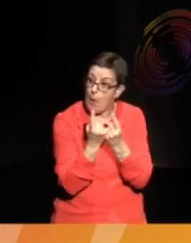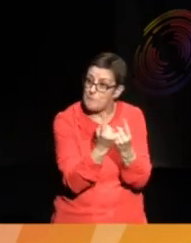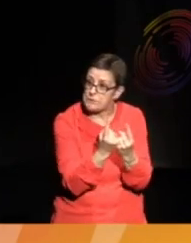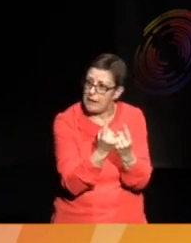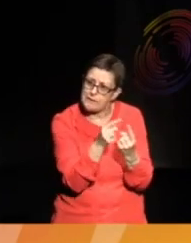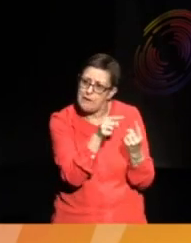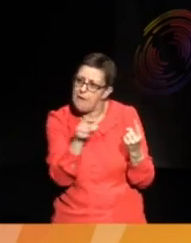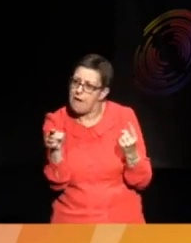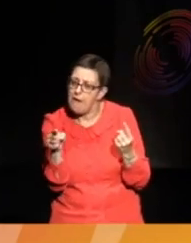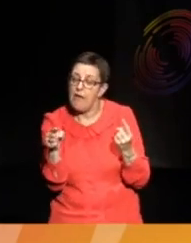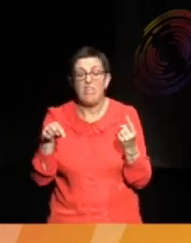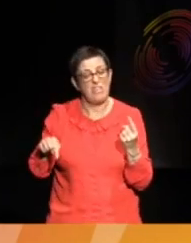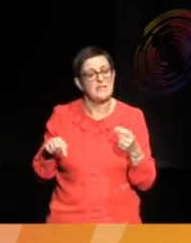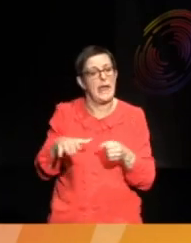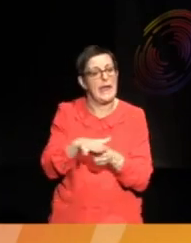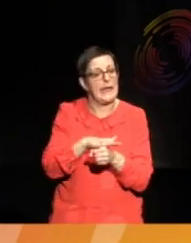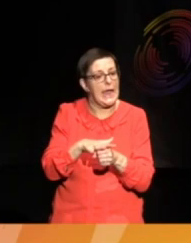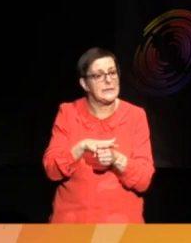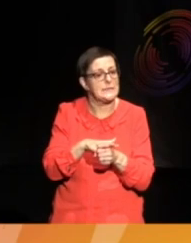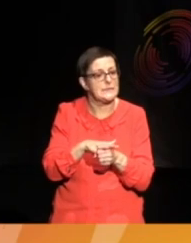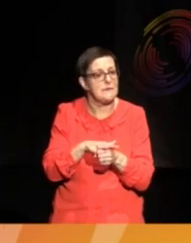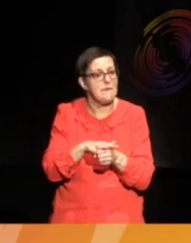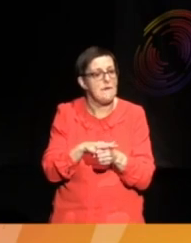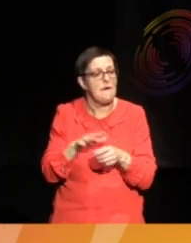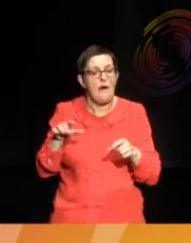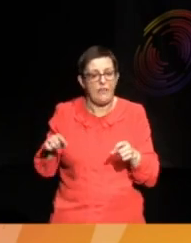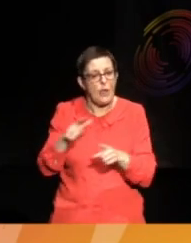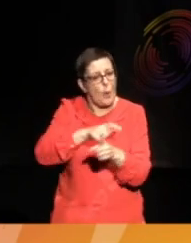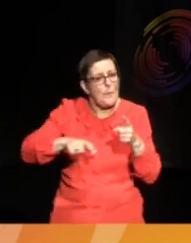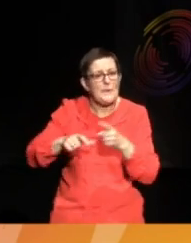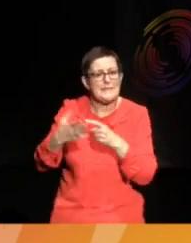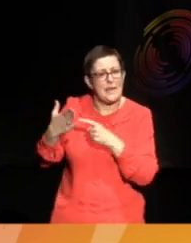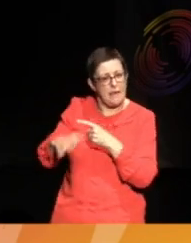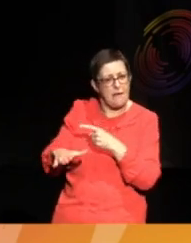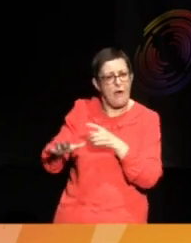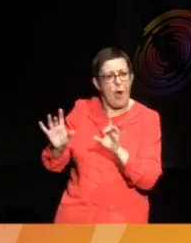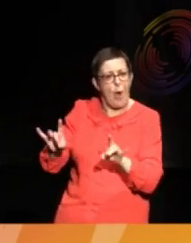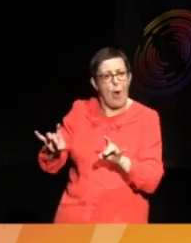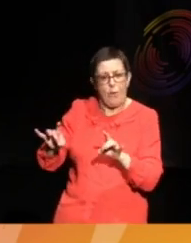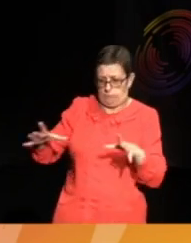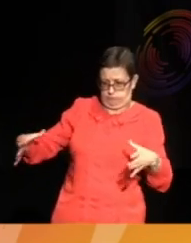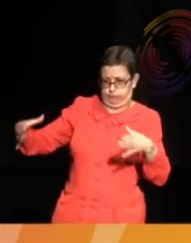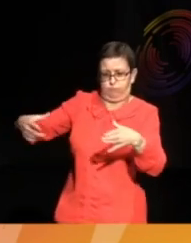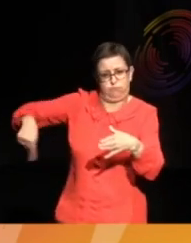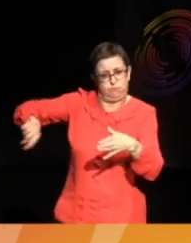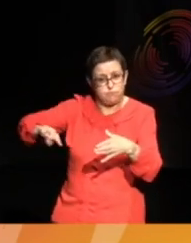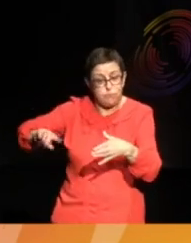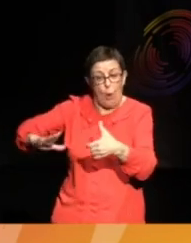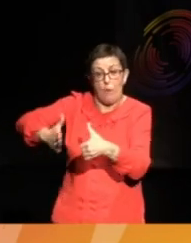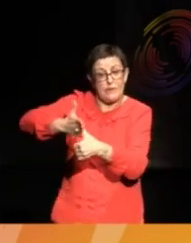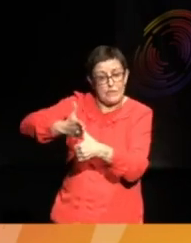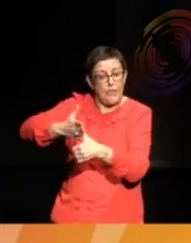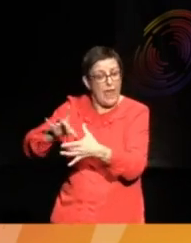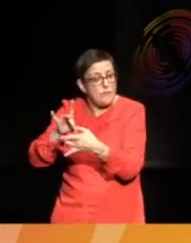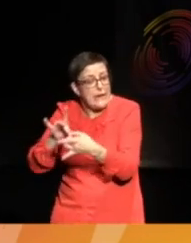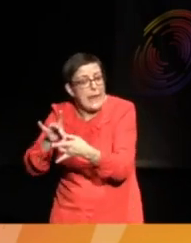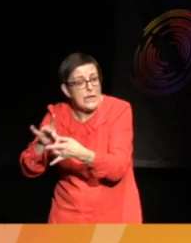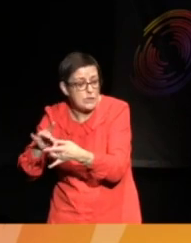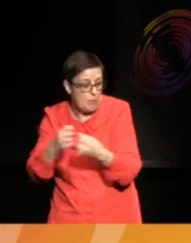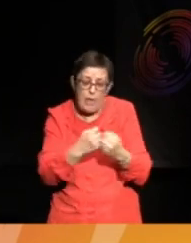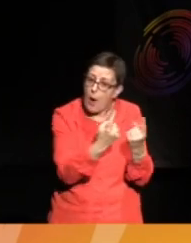so in this case, this was particular Aboriginal communities, their relationship to this material is spiritual,